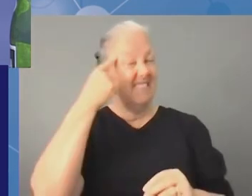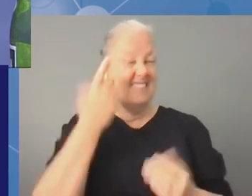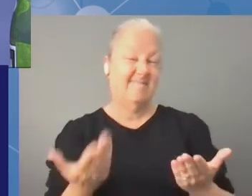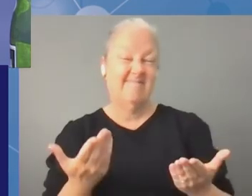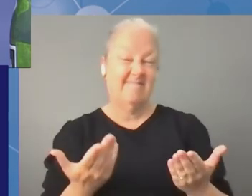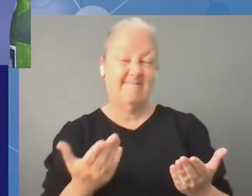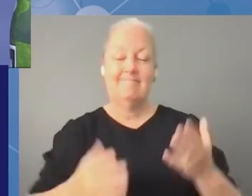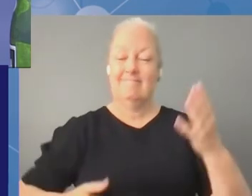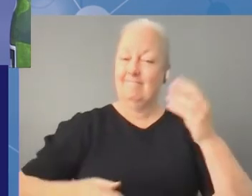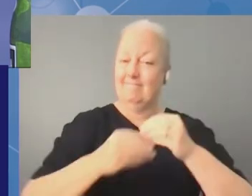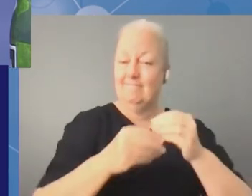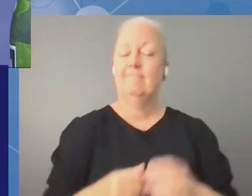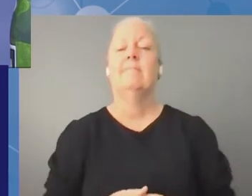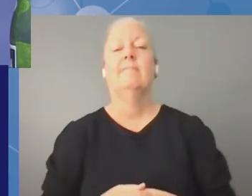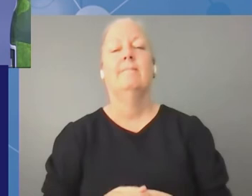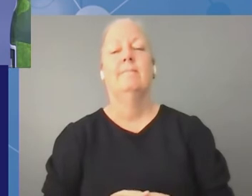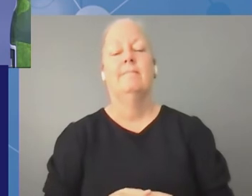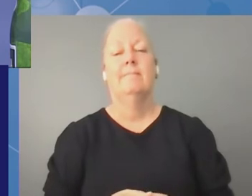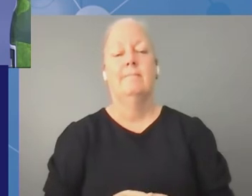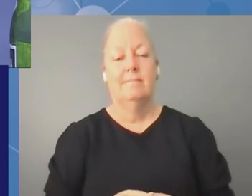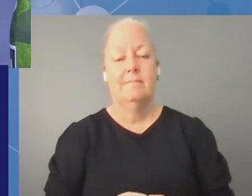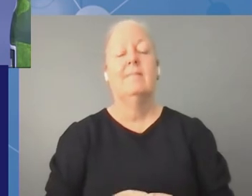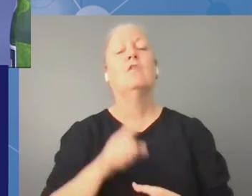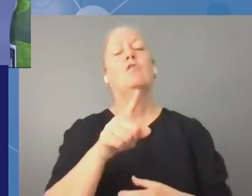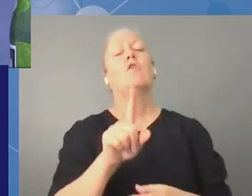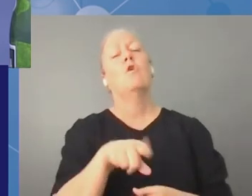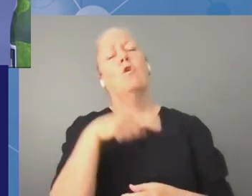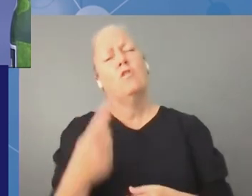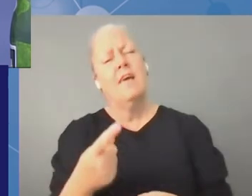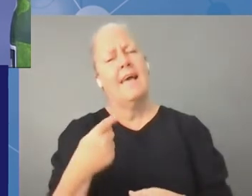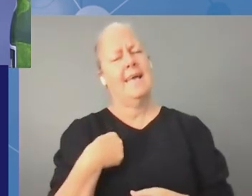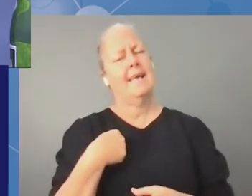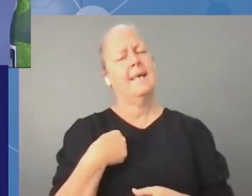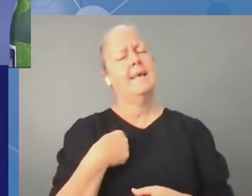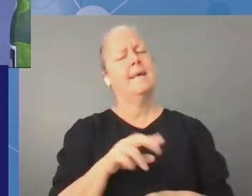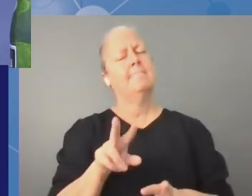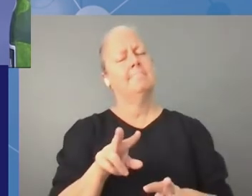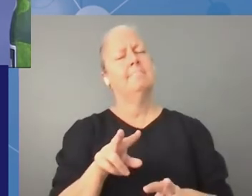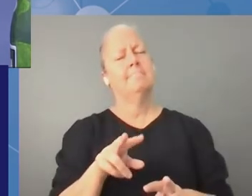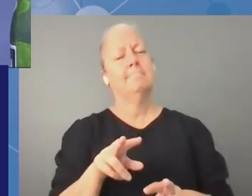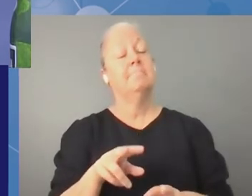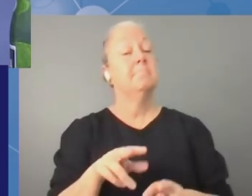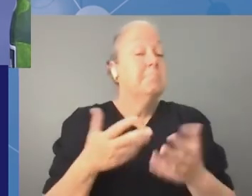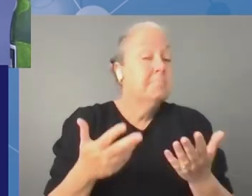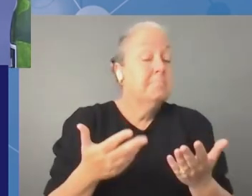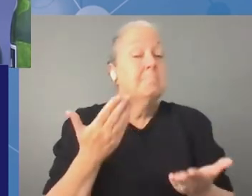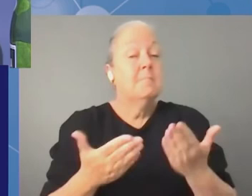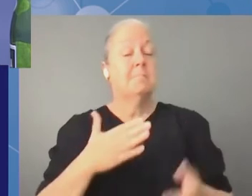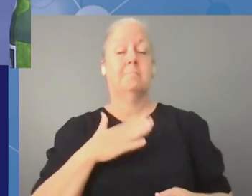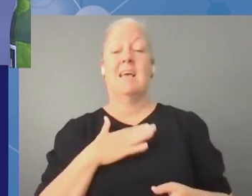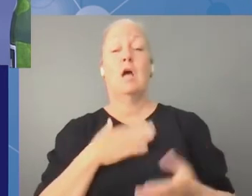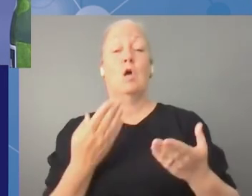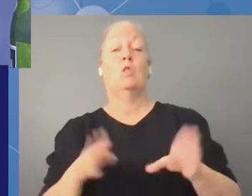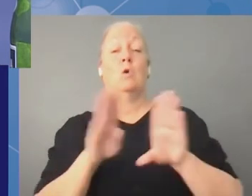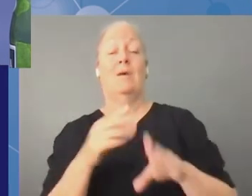also um what what really stands out for me is is and this is maybe my closing um comments before i